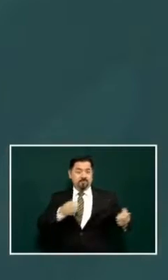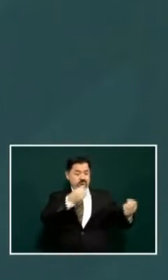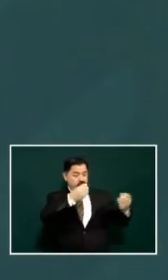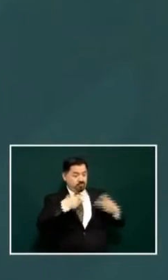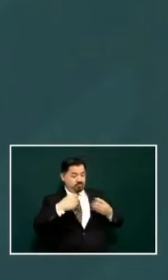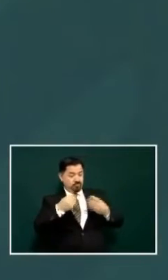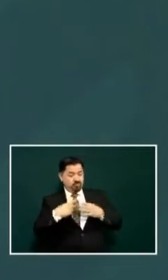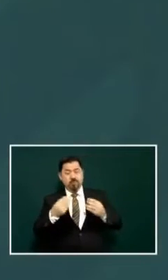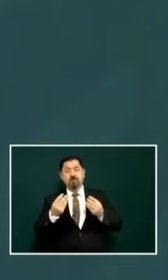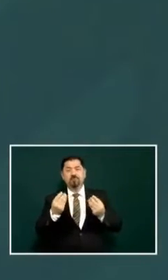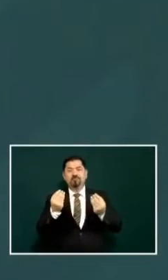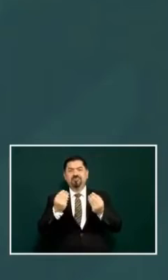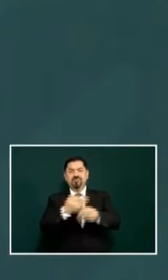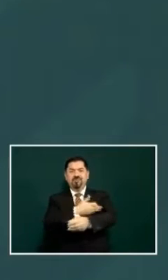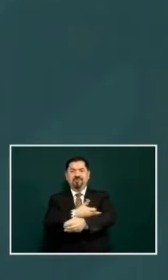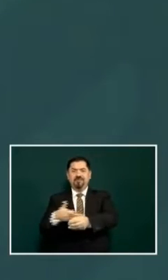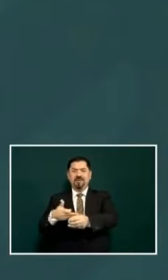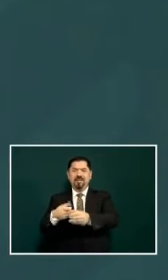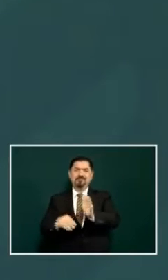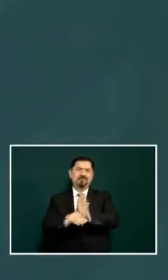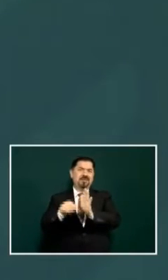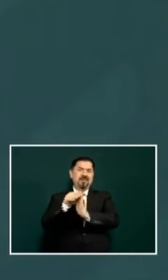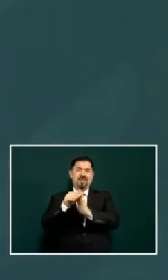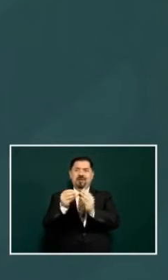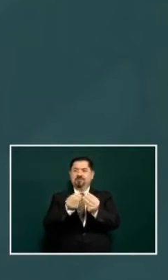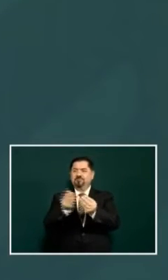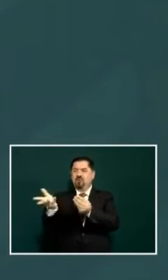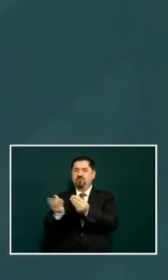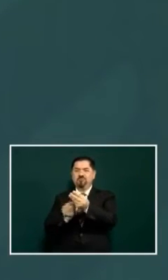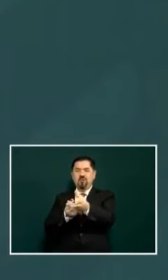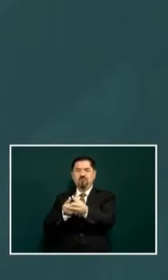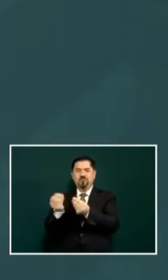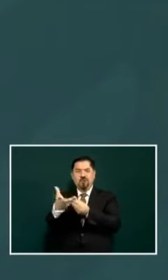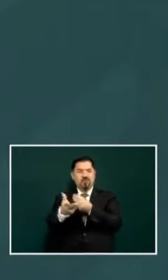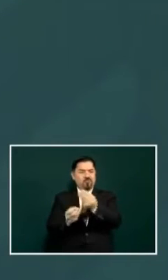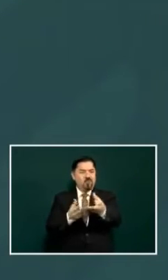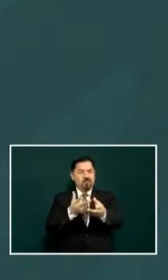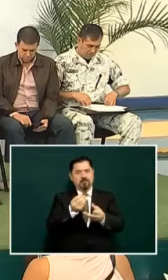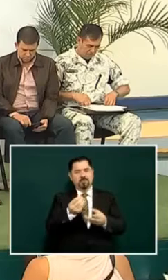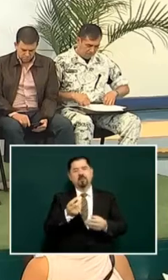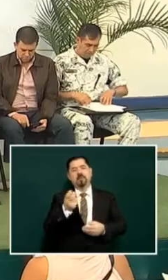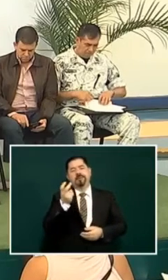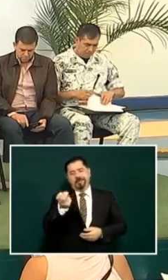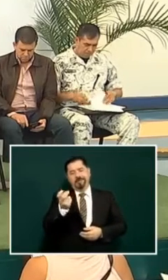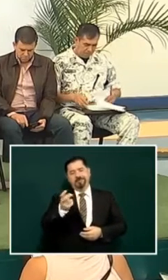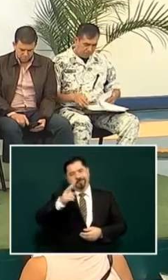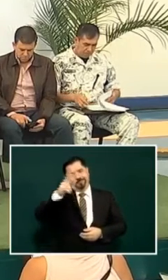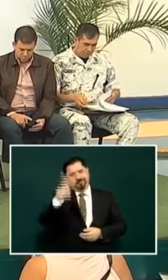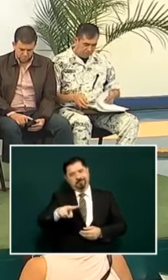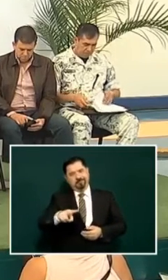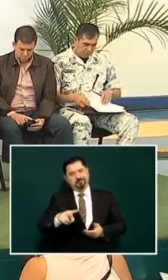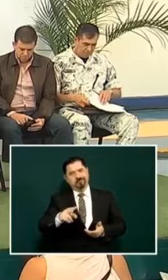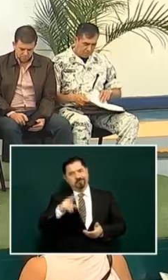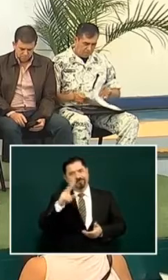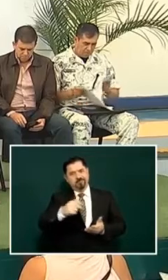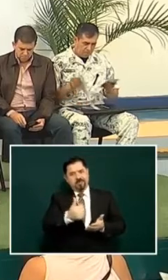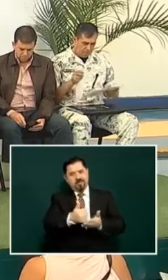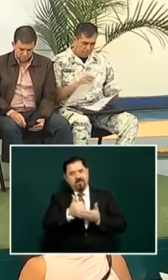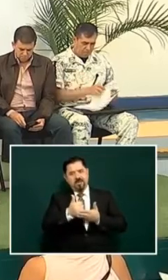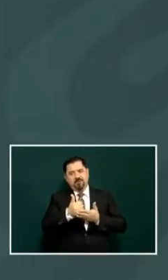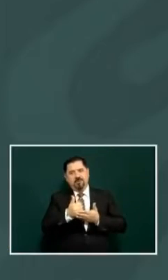to millions of families and it is what has helped to sustain